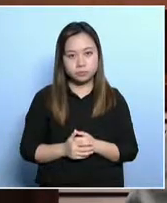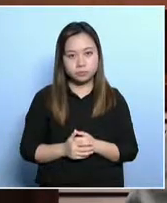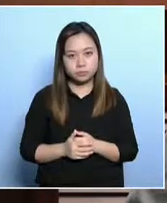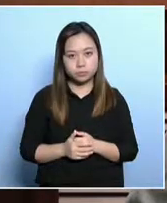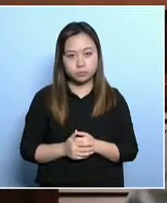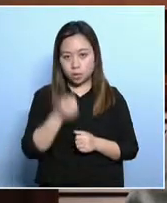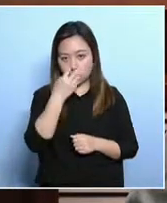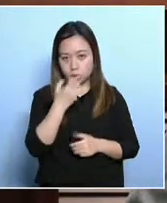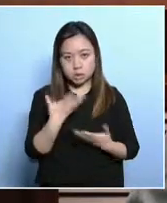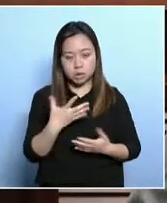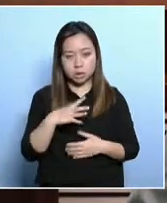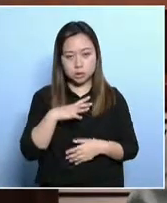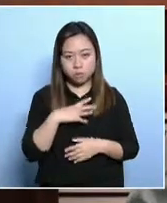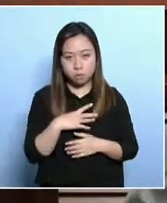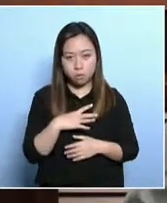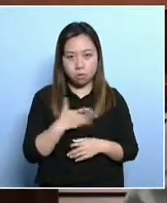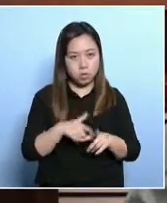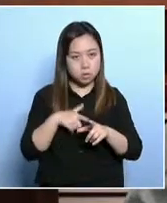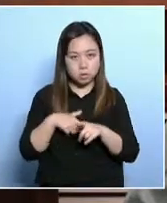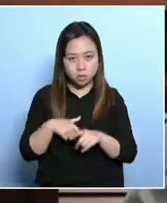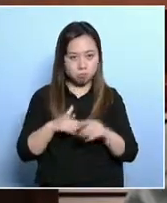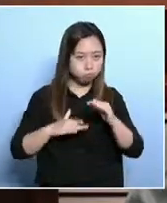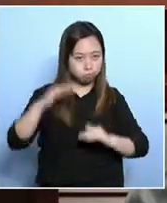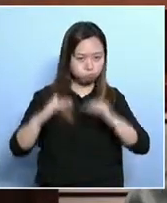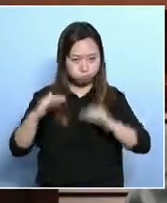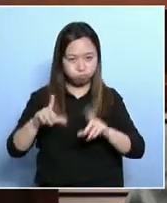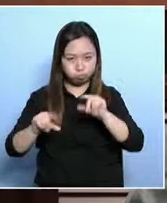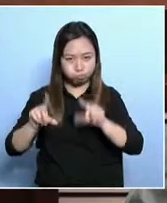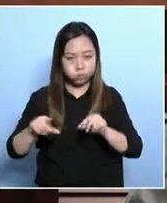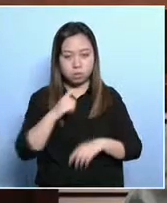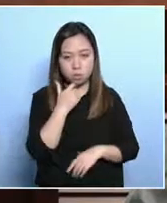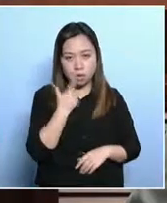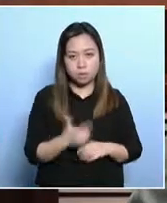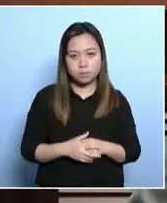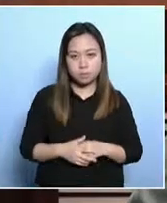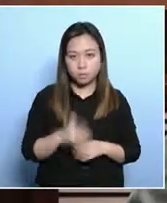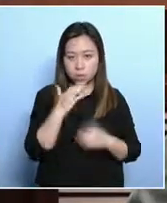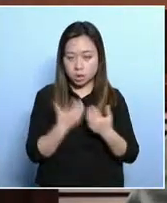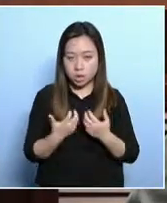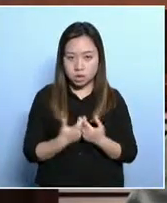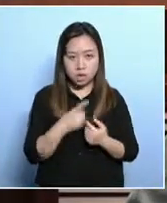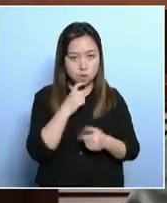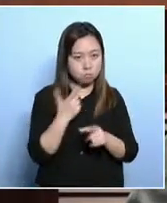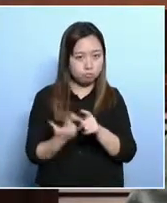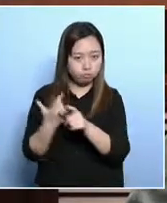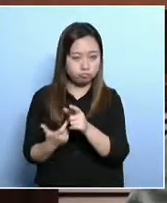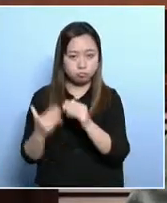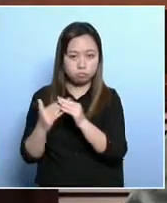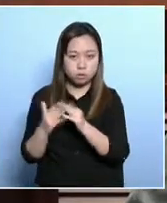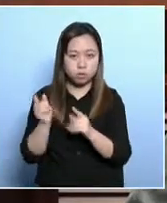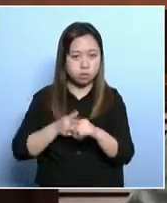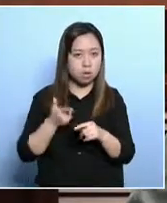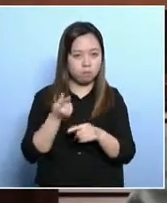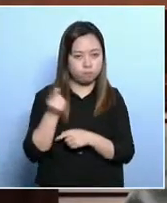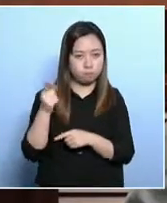Now, the income gap in Hong Kong is